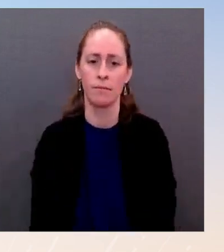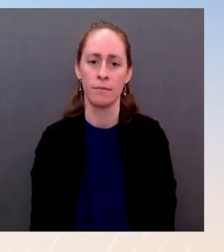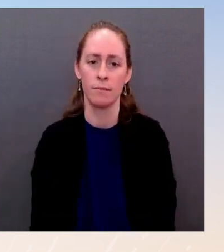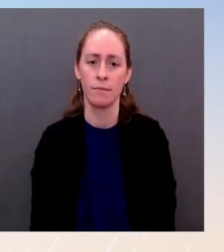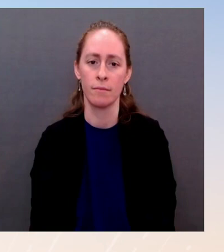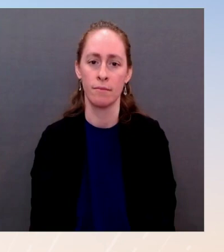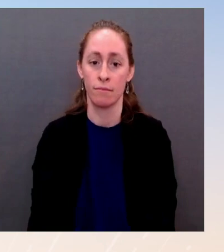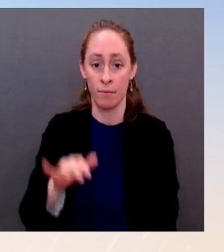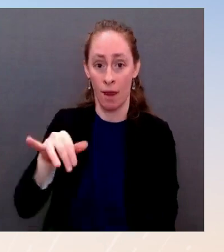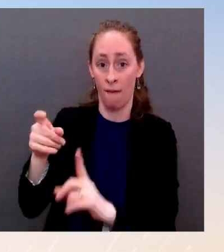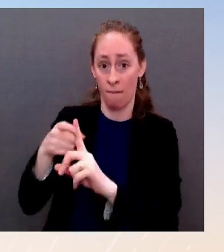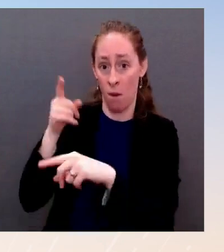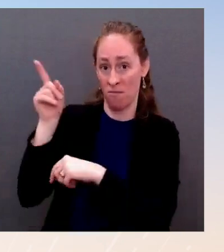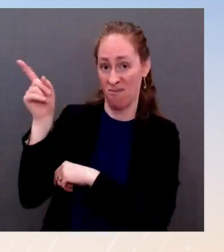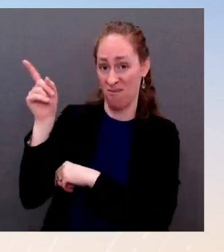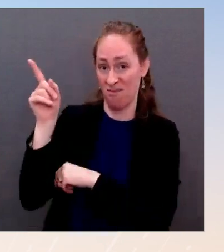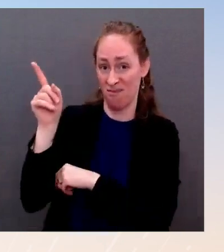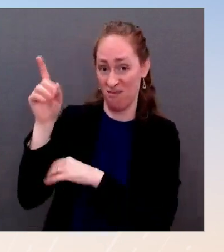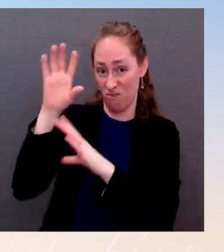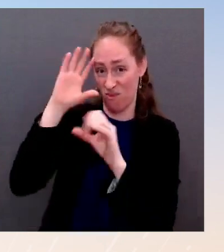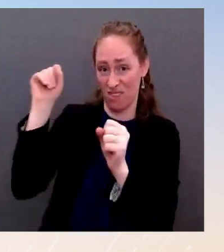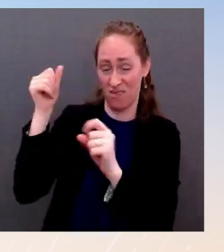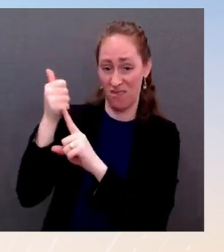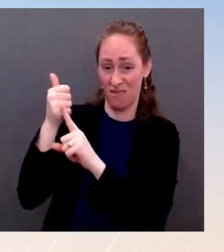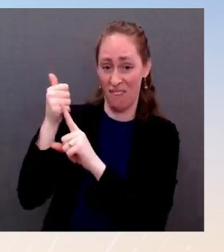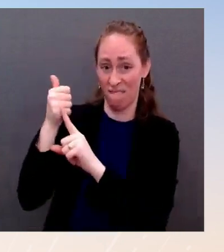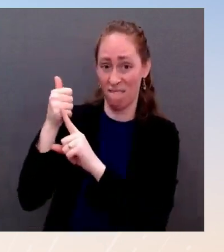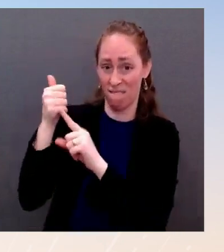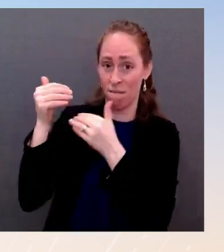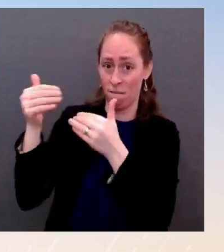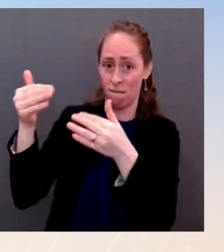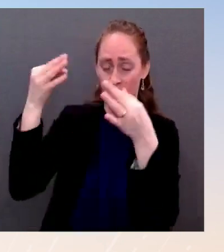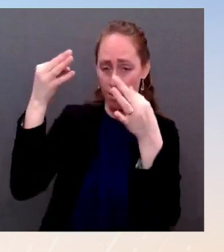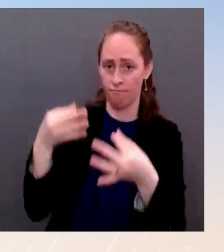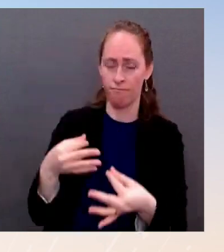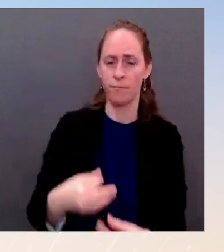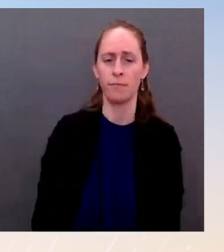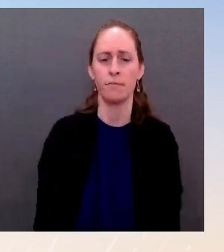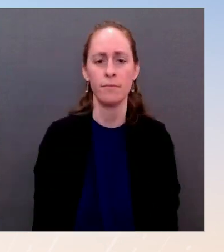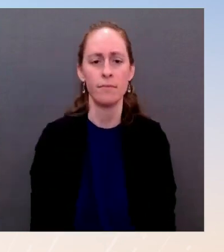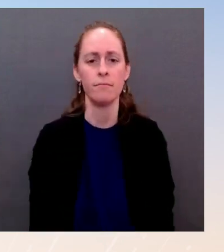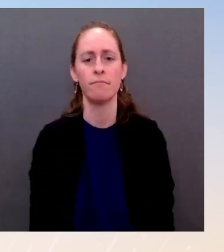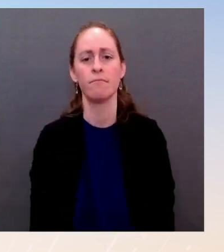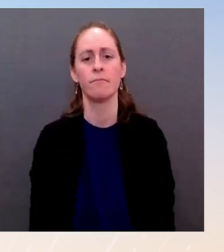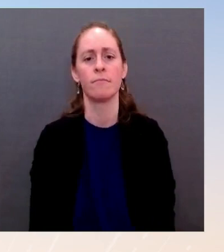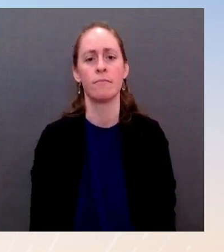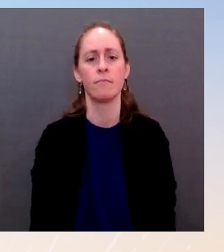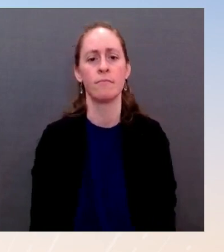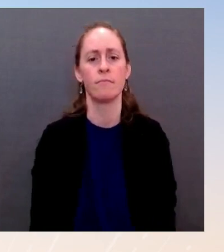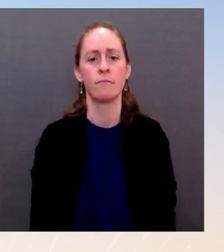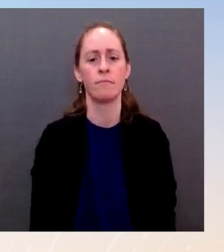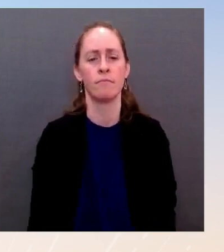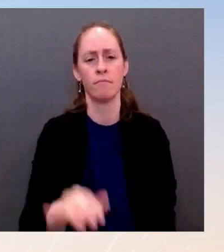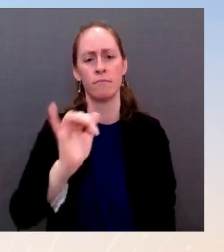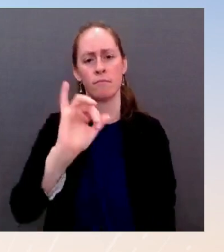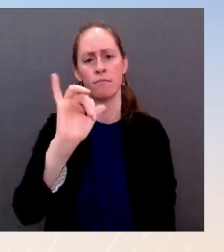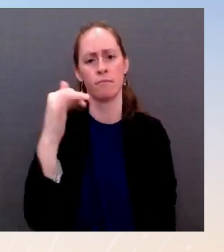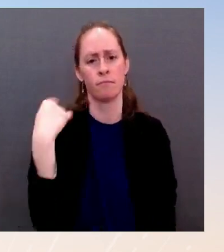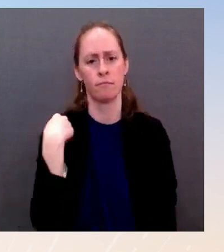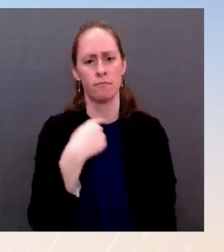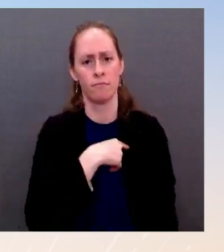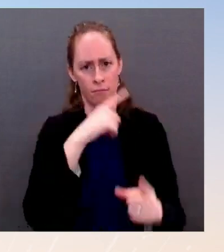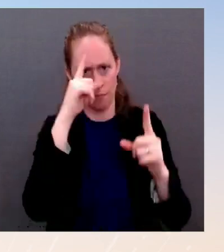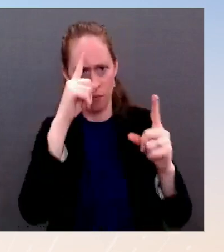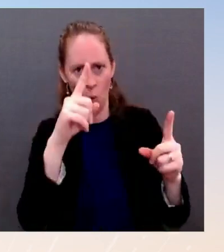on the commitment to get those deliveries into the hands of the Ukrainian armed forces. Those are defensive weapons intended to defend Ukraine against aggression.